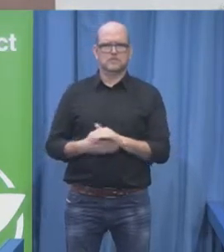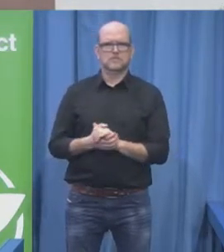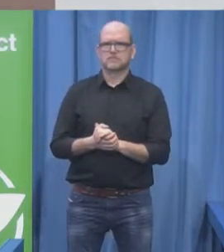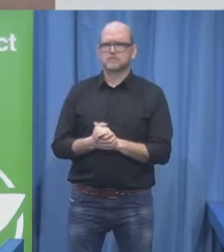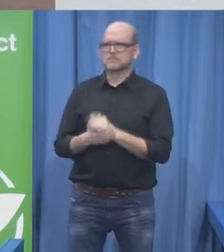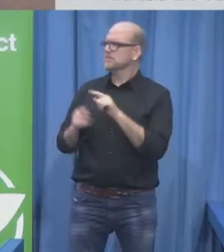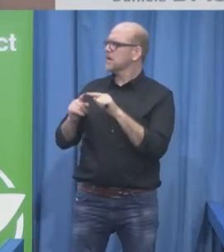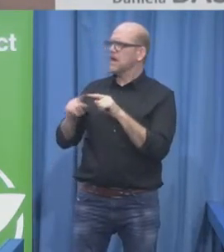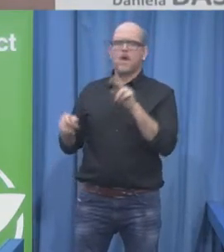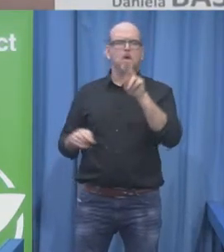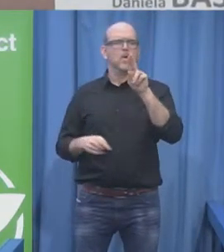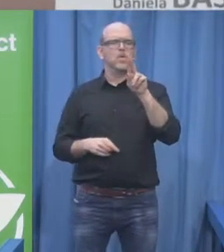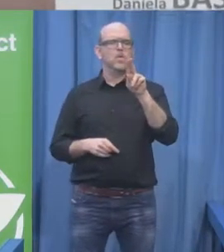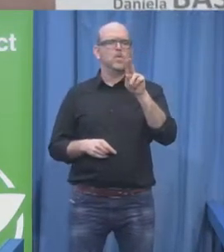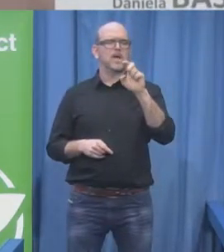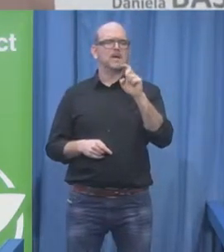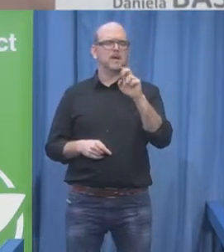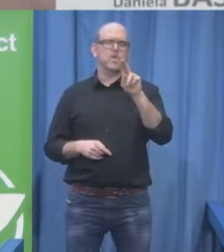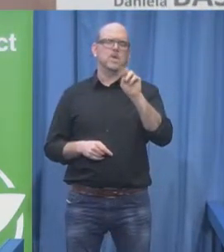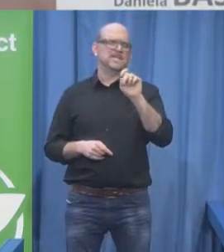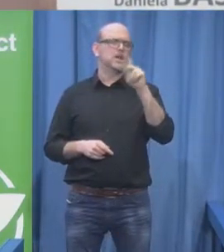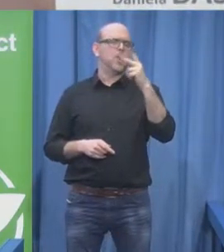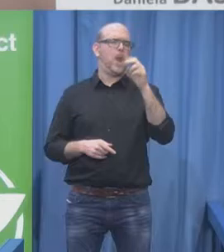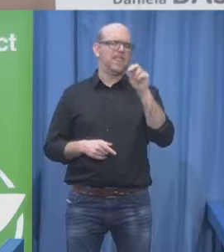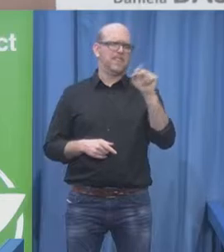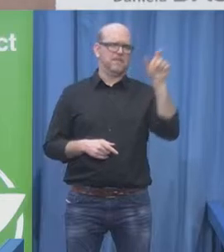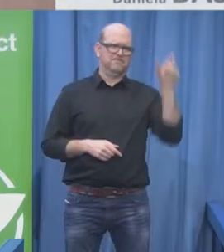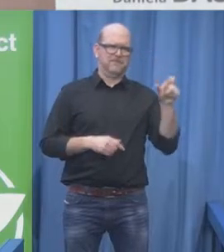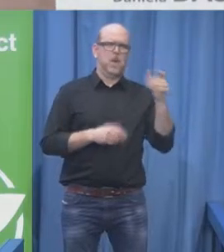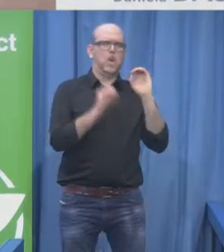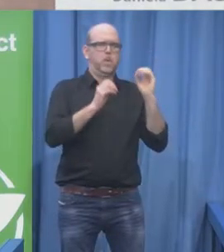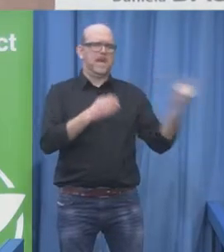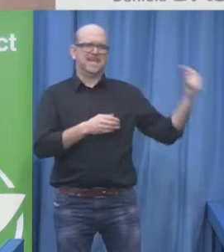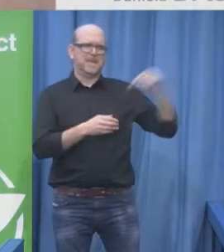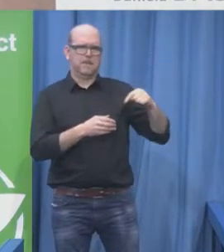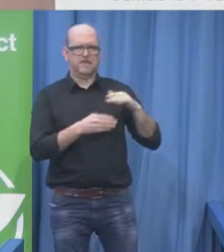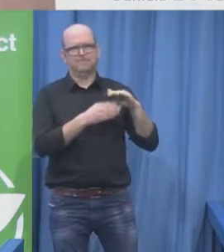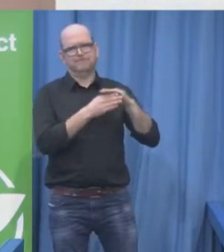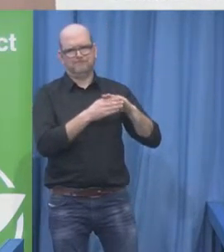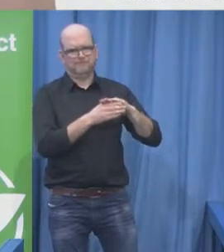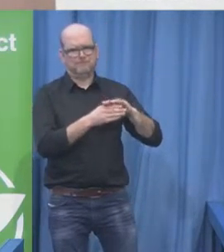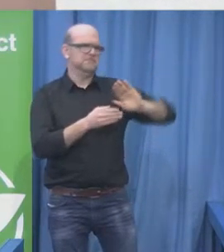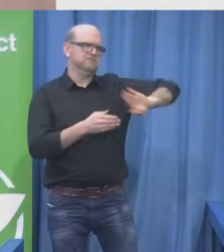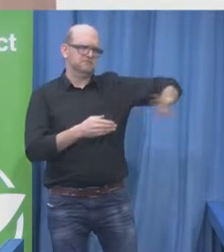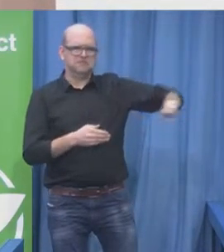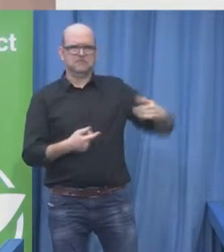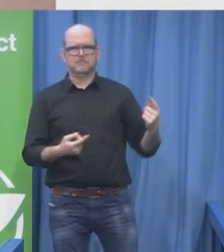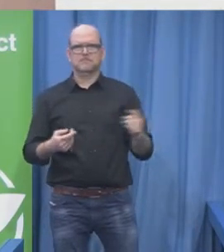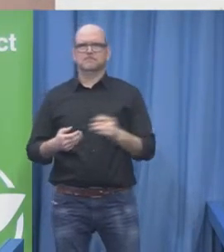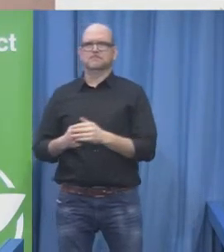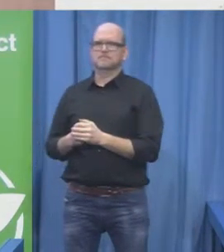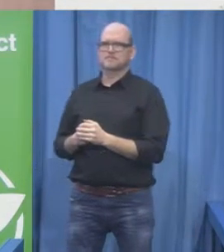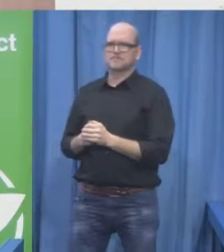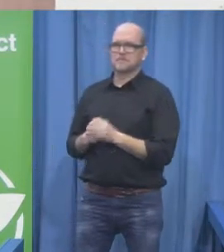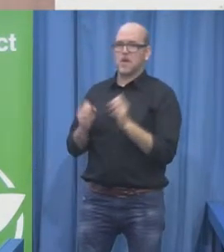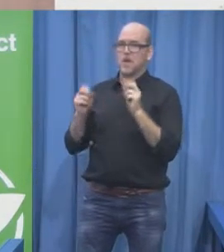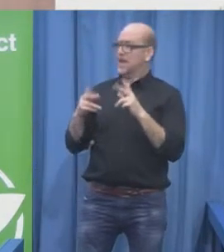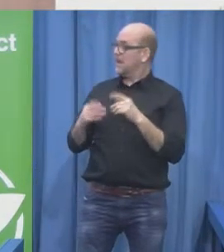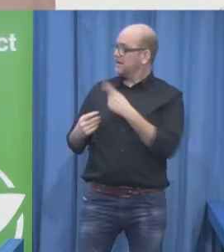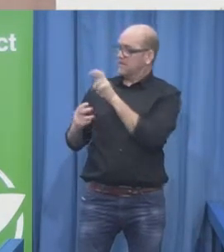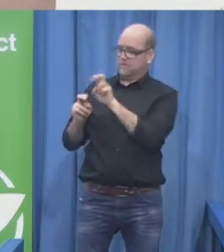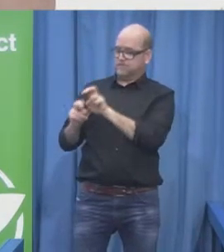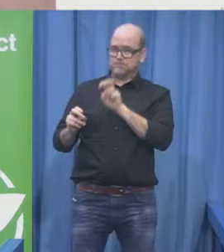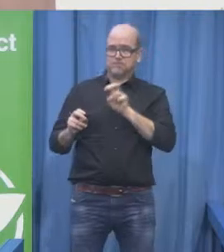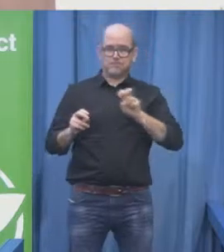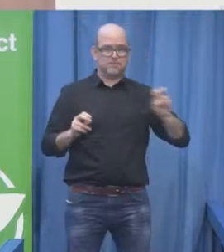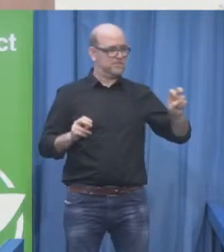-Hakul. Excellencies, ladies, gentlemen, friends and acquaintances. I see so many friends in this room and so